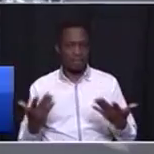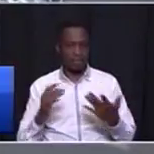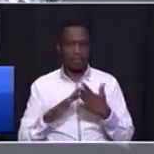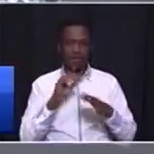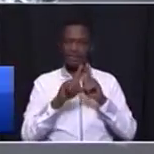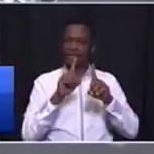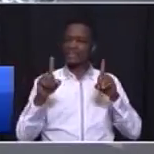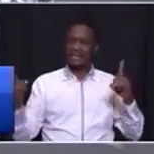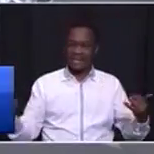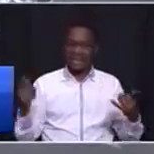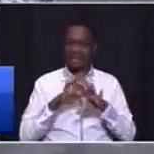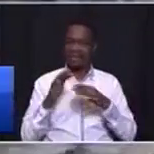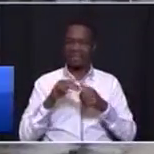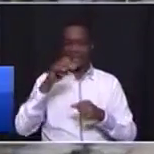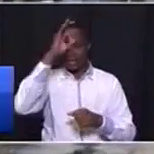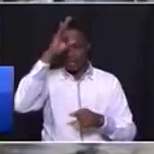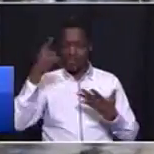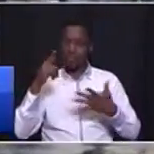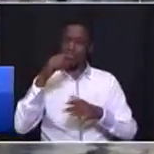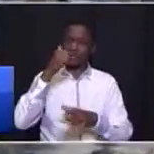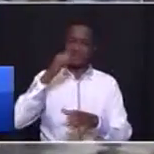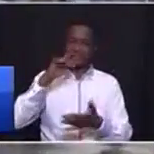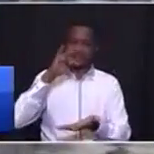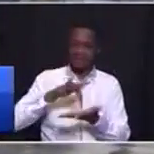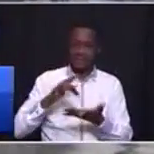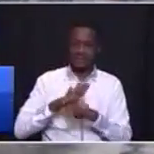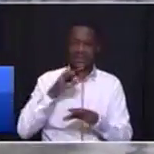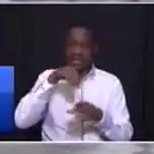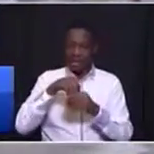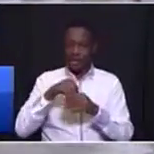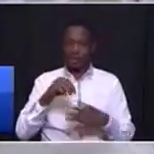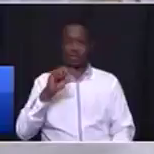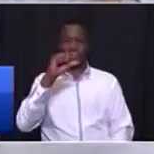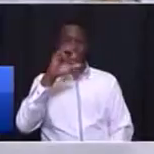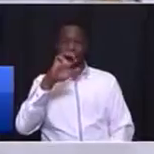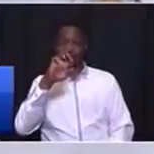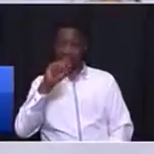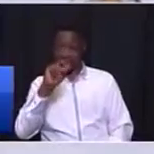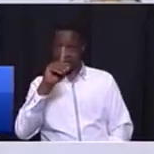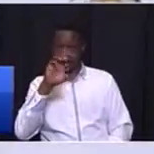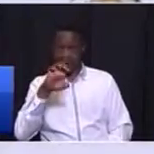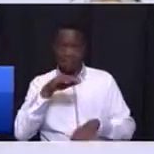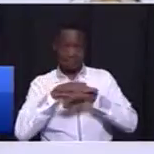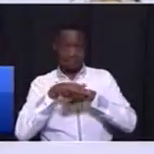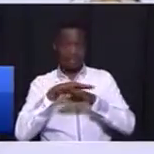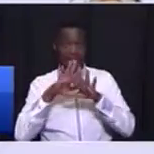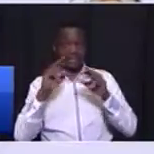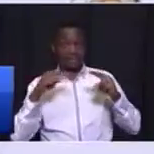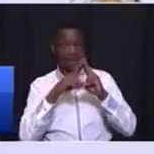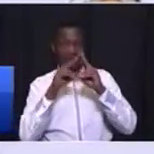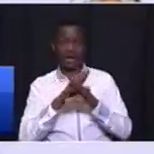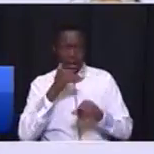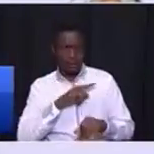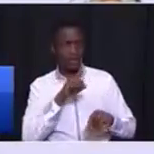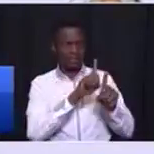every police station on priority crimes, including gender-based violence. I want a report on every